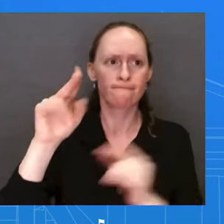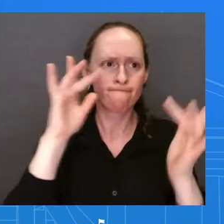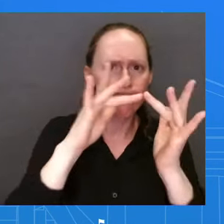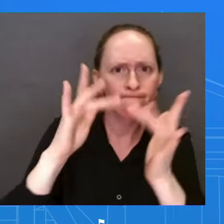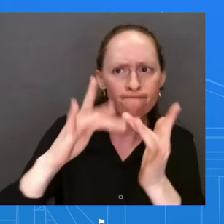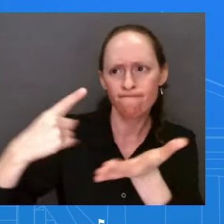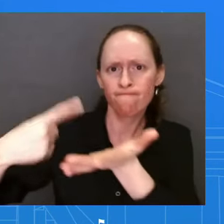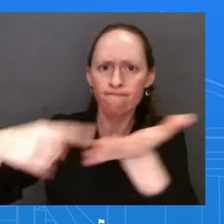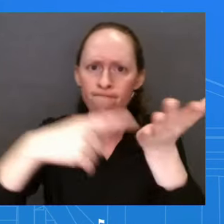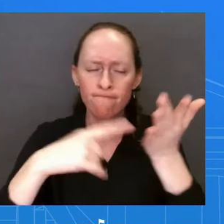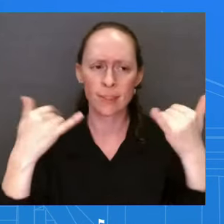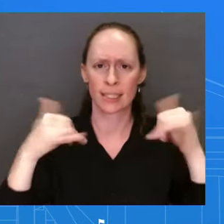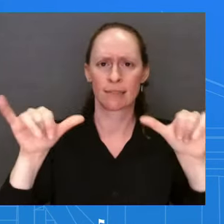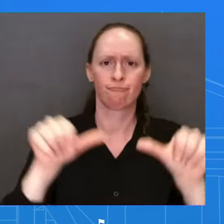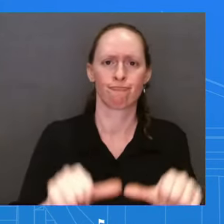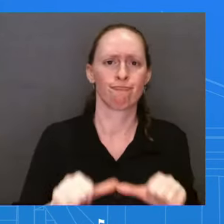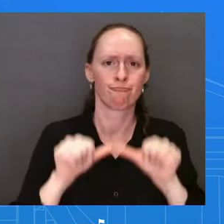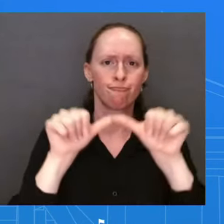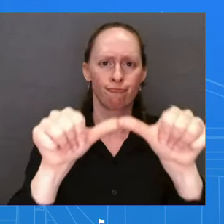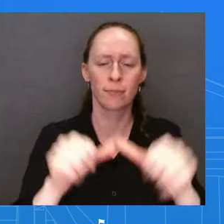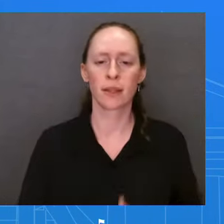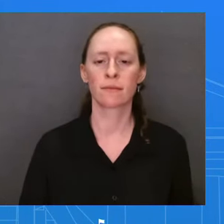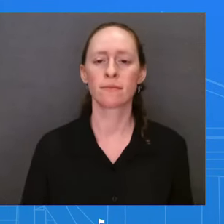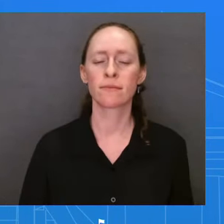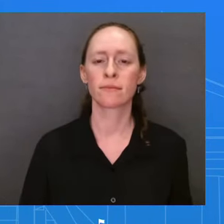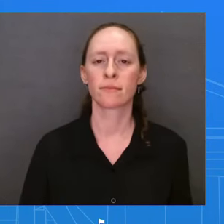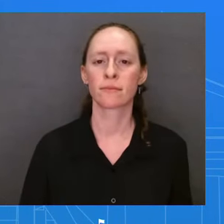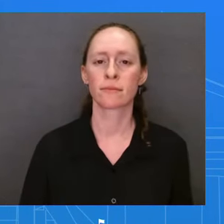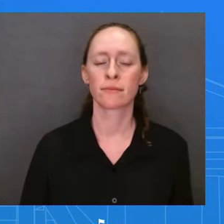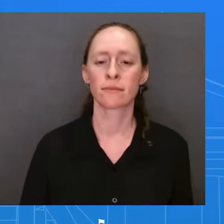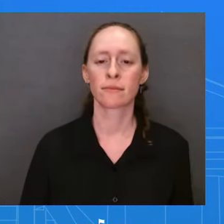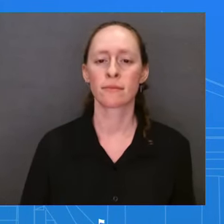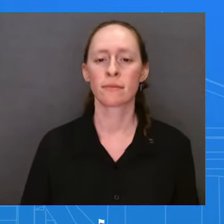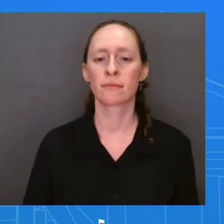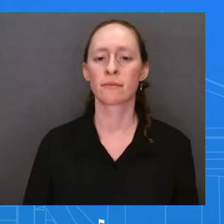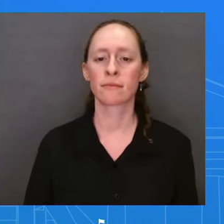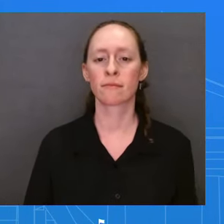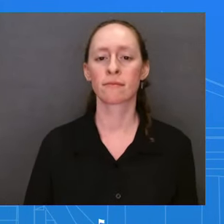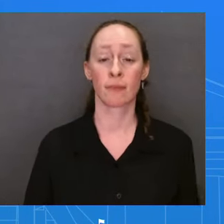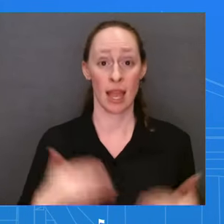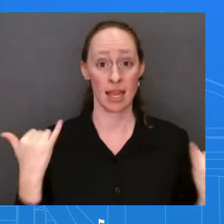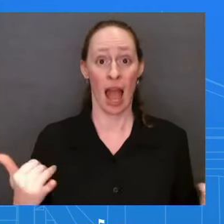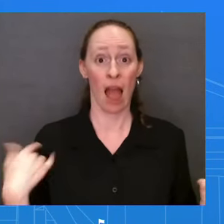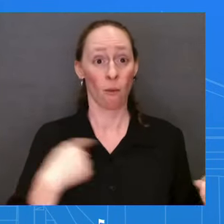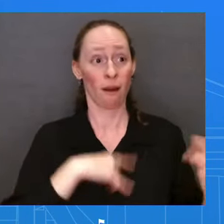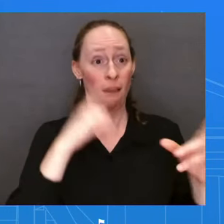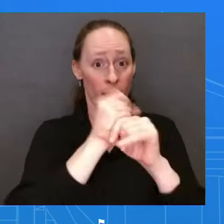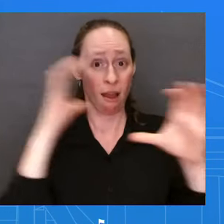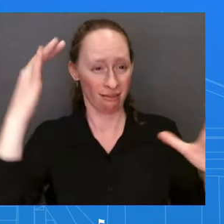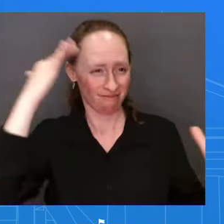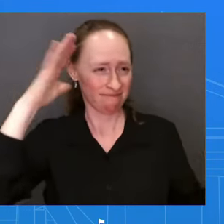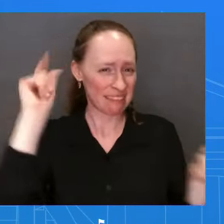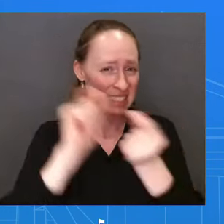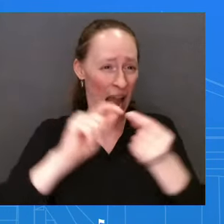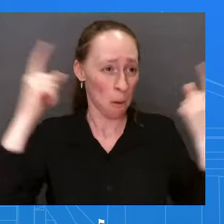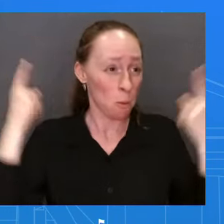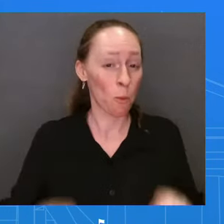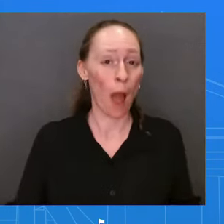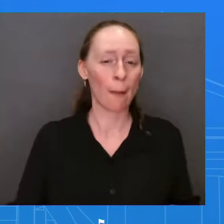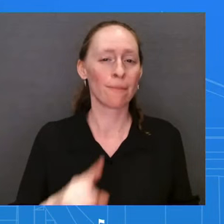We don't have a perfect picture right now of what is happening, but we want to continue to make one thing very, very clear,